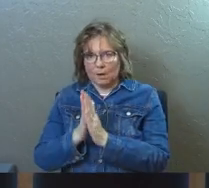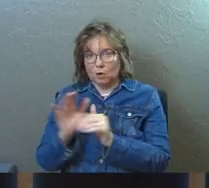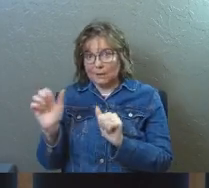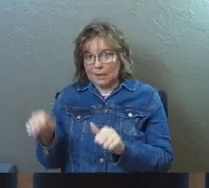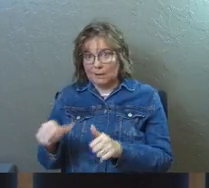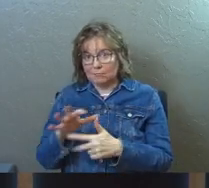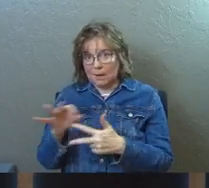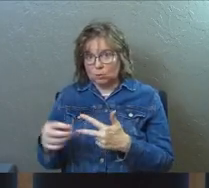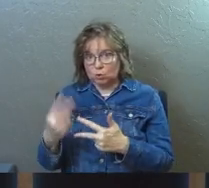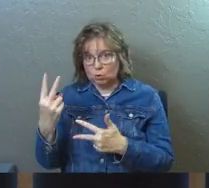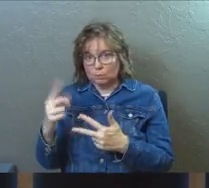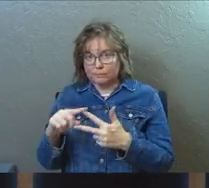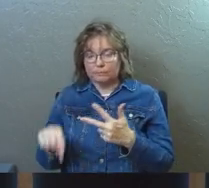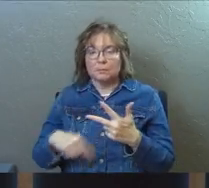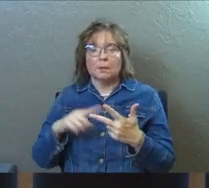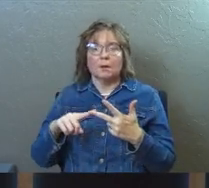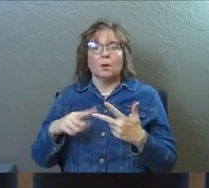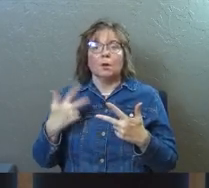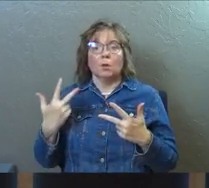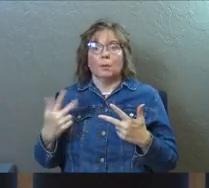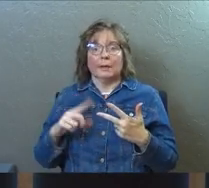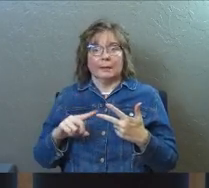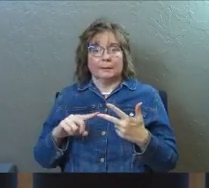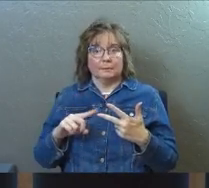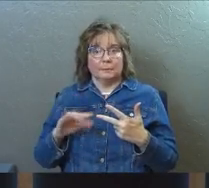leave. That's option two. Option three